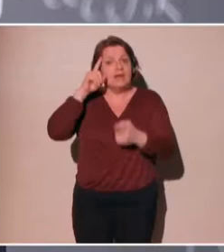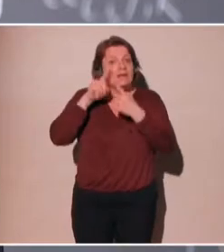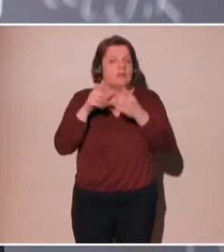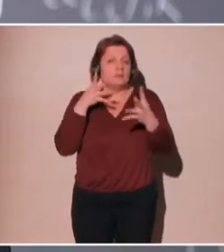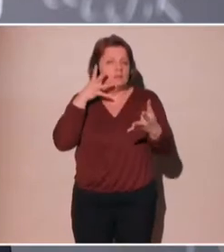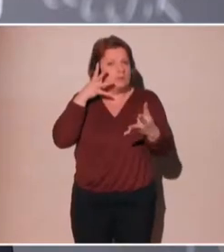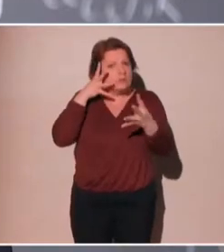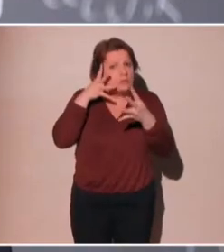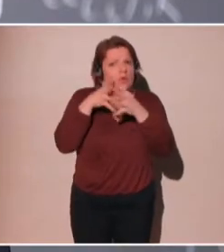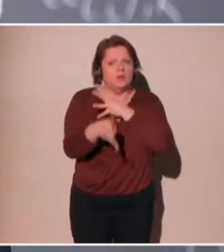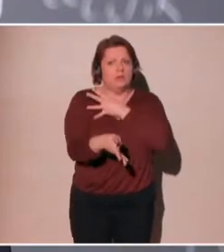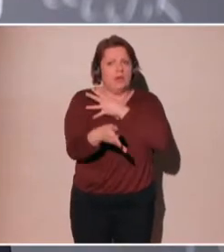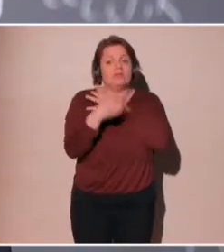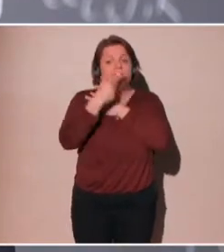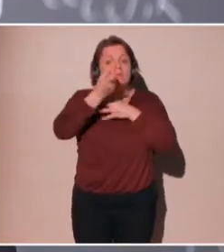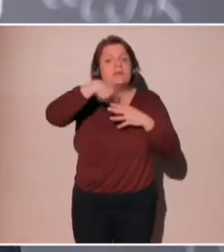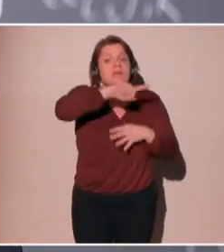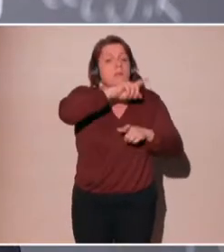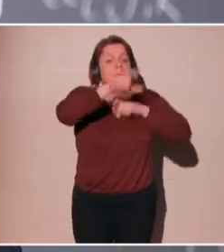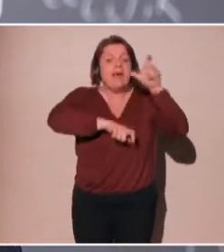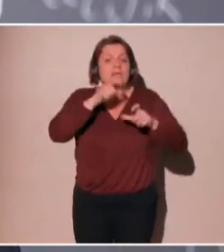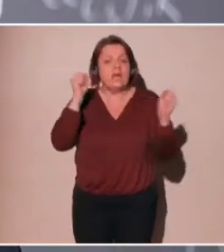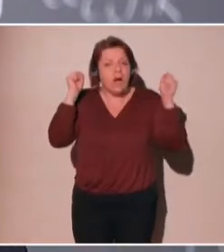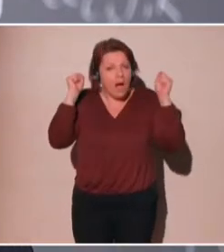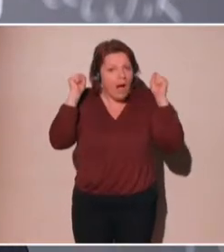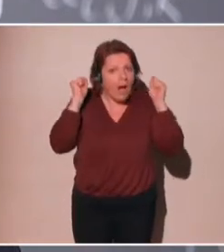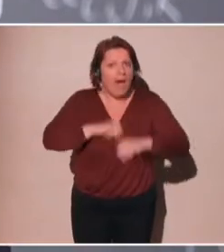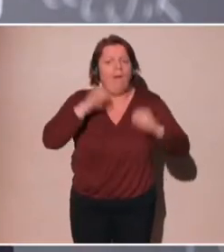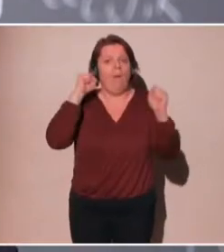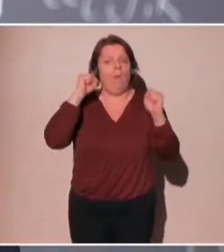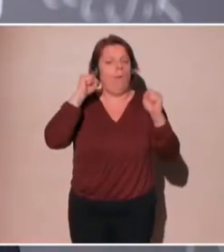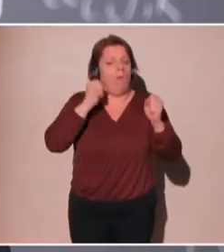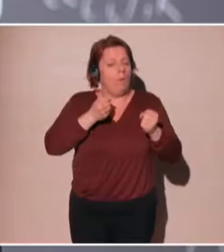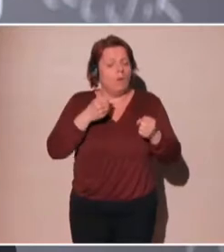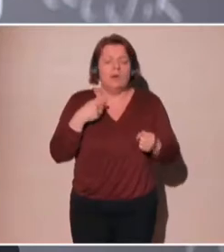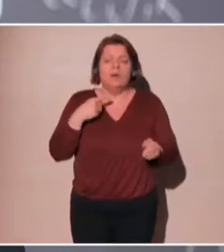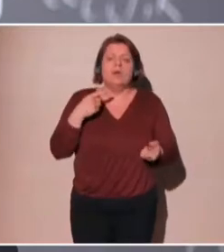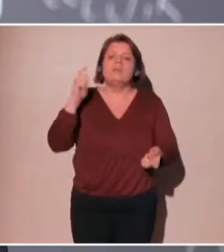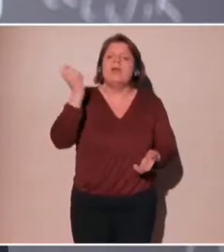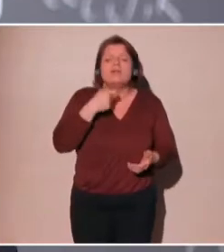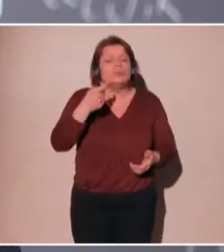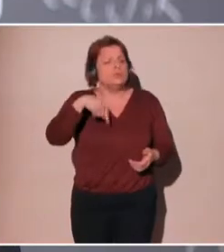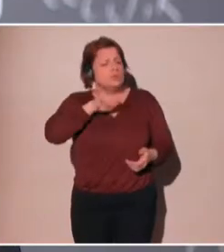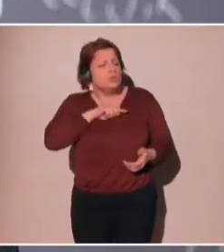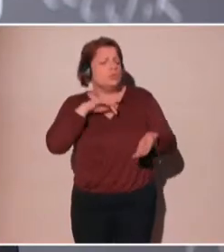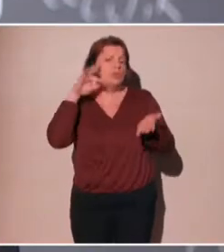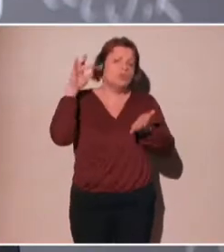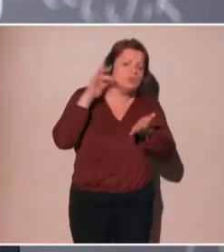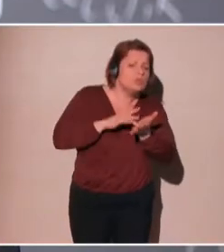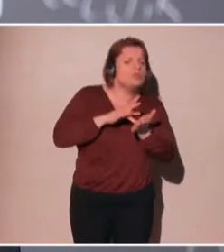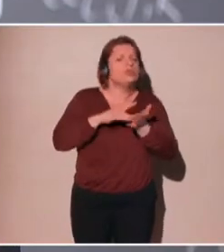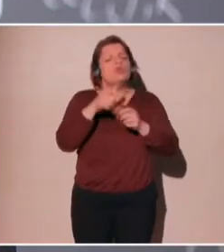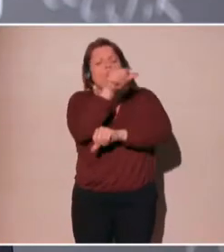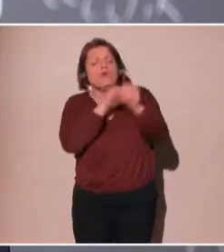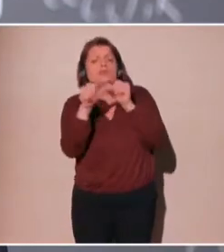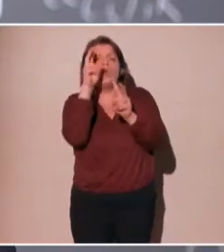affairs side of things, I think what is important is the transparency and the consent issue. Obviously, I don't know how many times